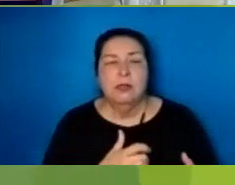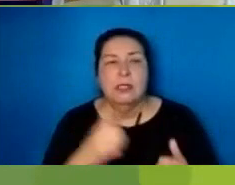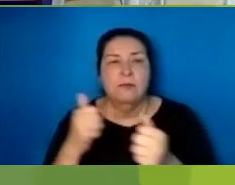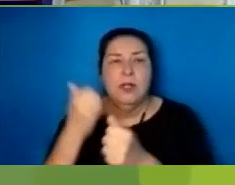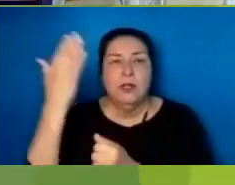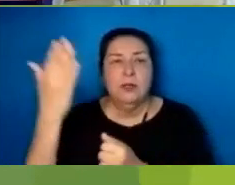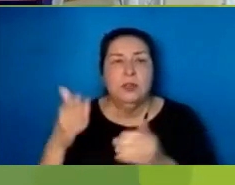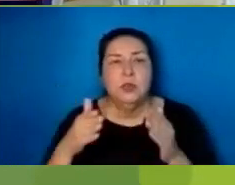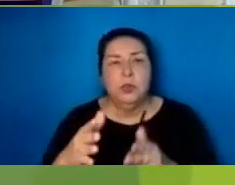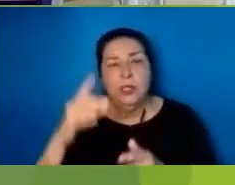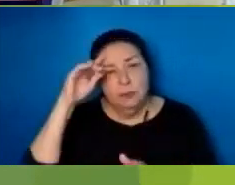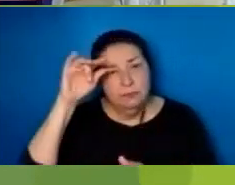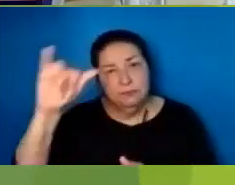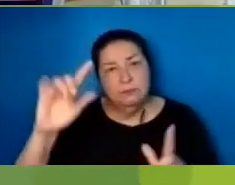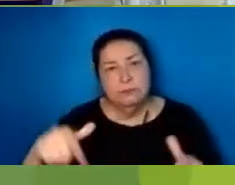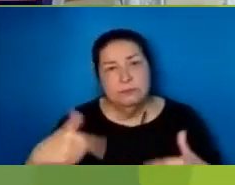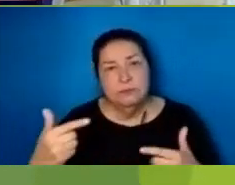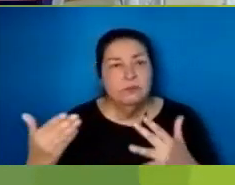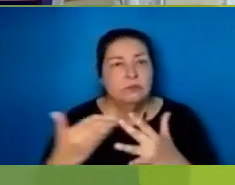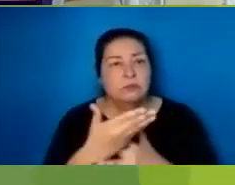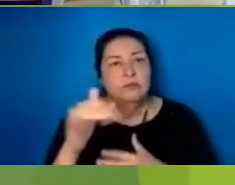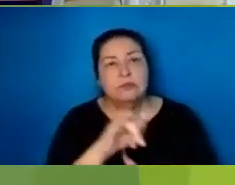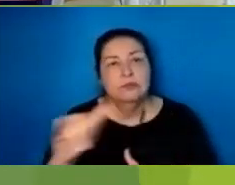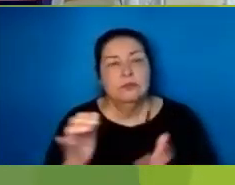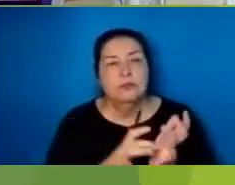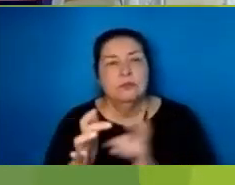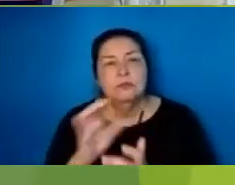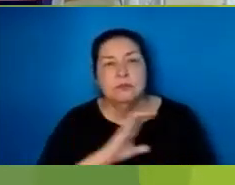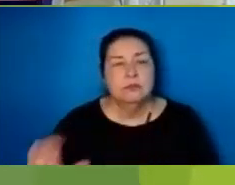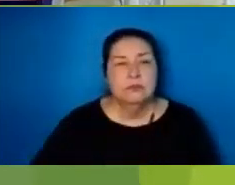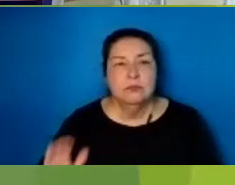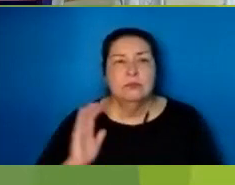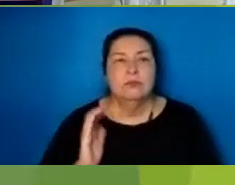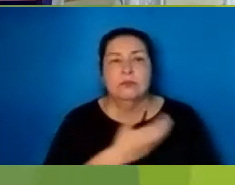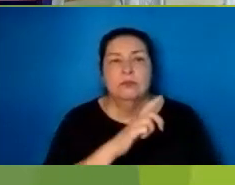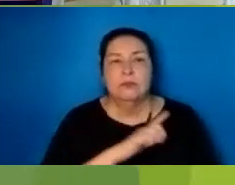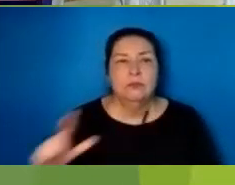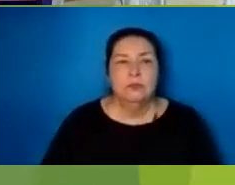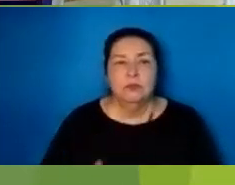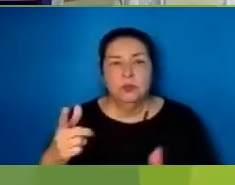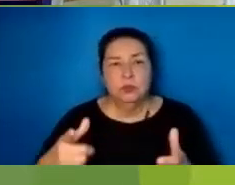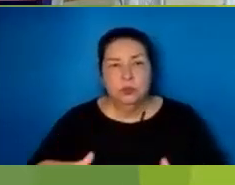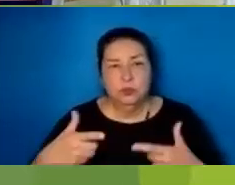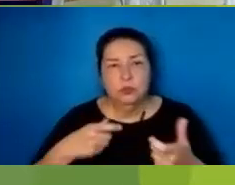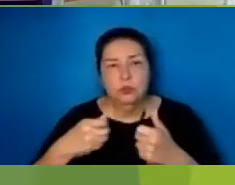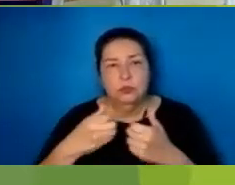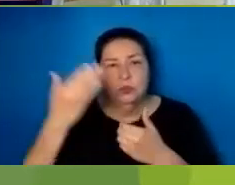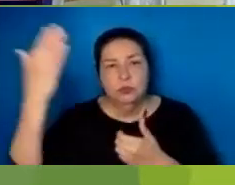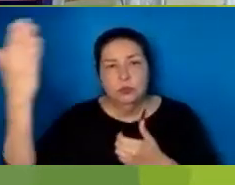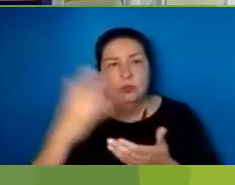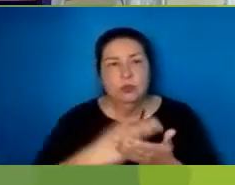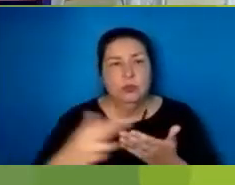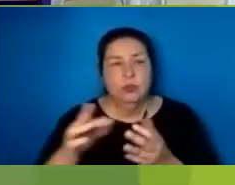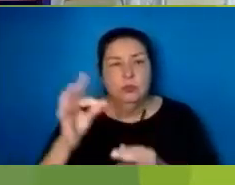life. Through the same Jesus Christ, our Lord, who lives and reigns with you in the Holy Spirit, one God,